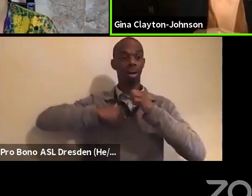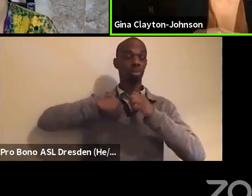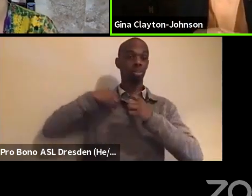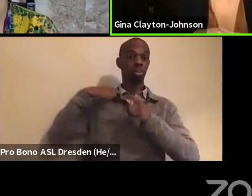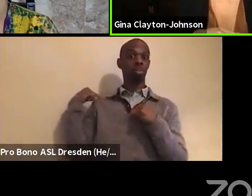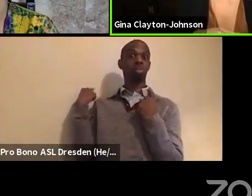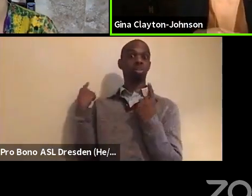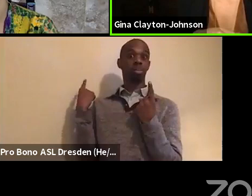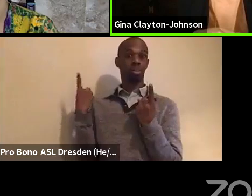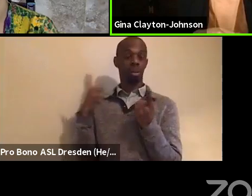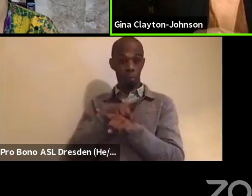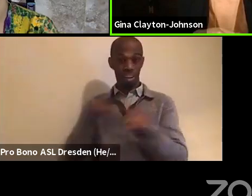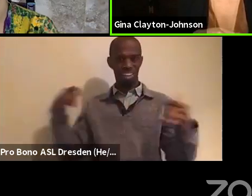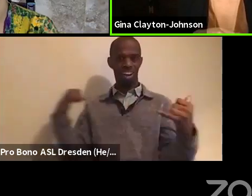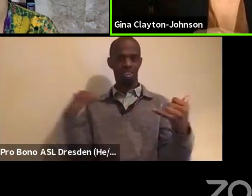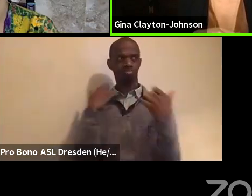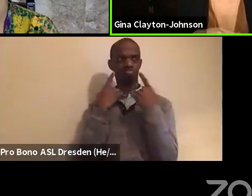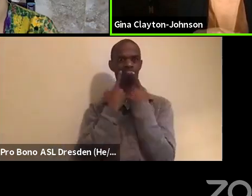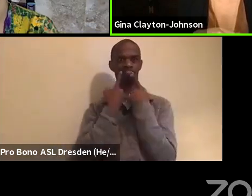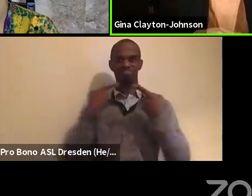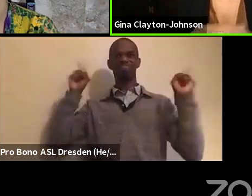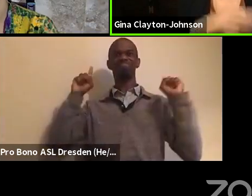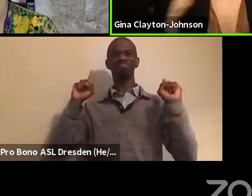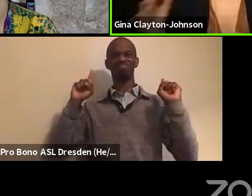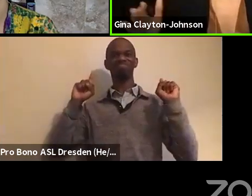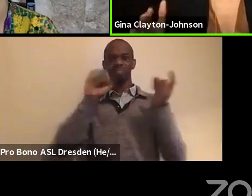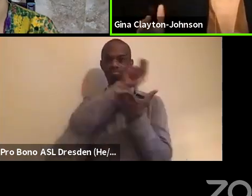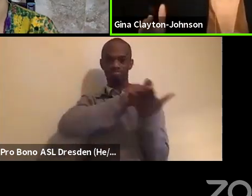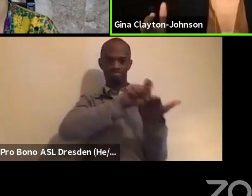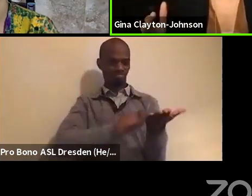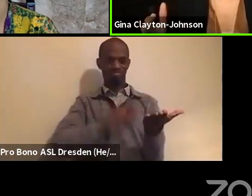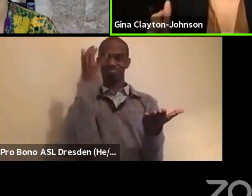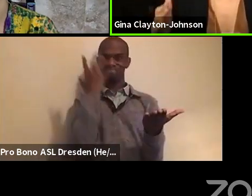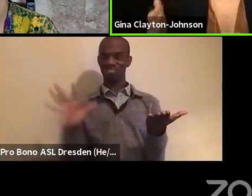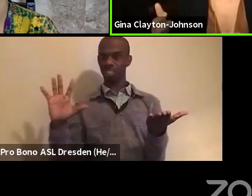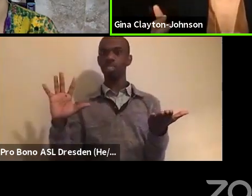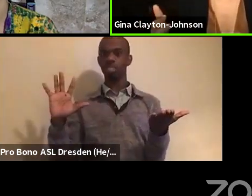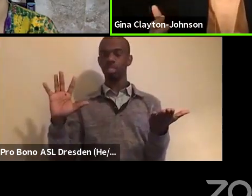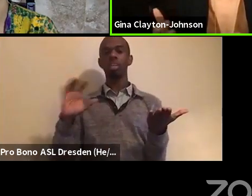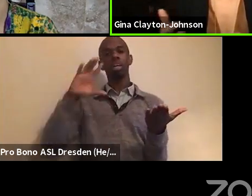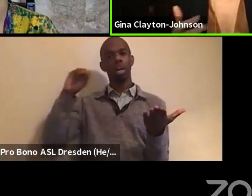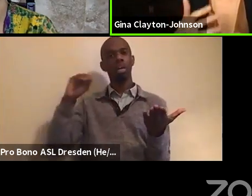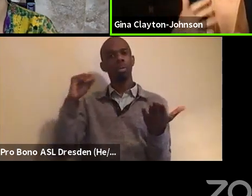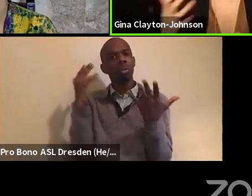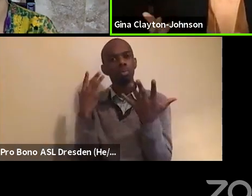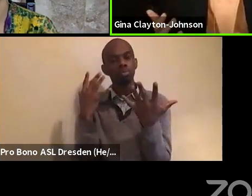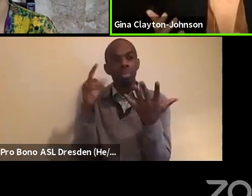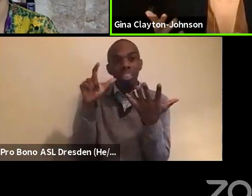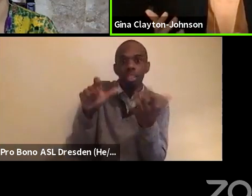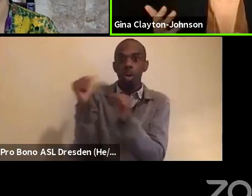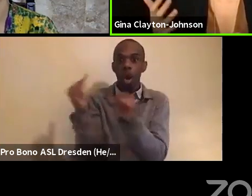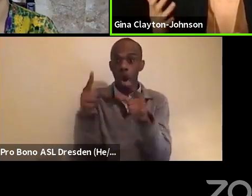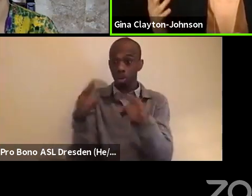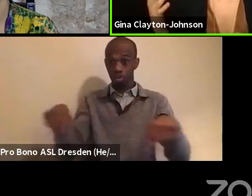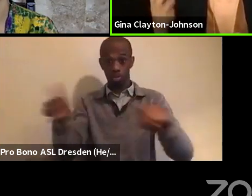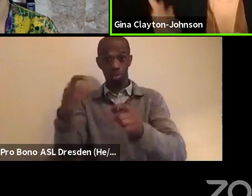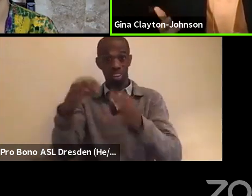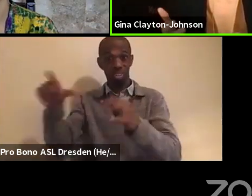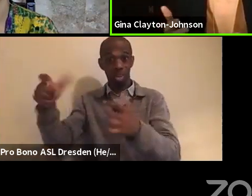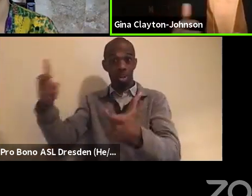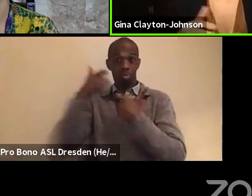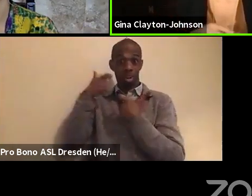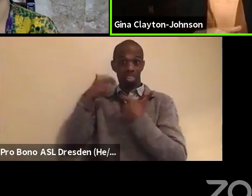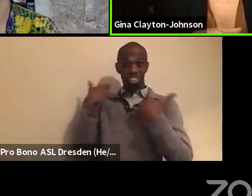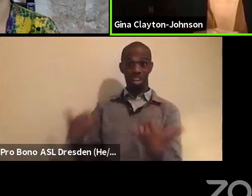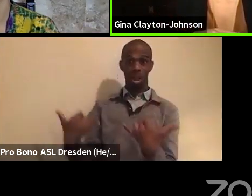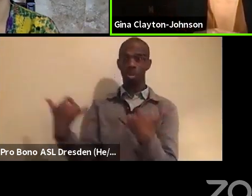story and definitely need, you know, all of y'all listening to get involved, get read up, and then, and then